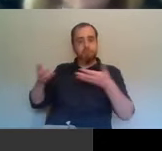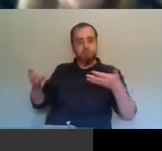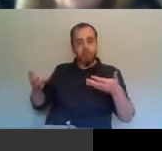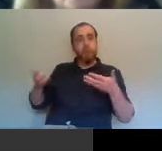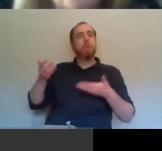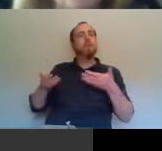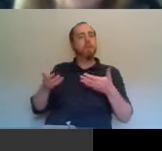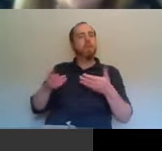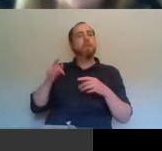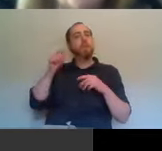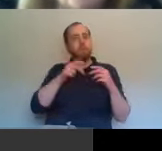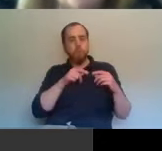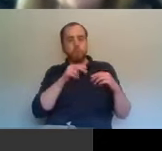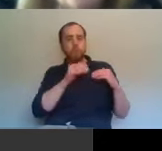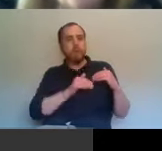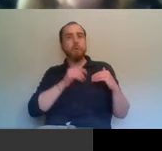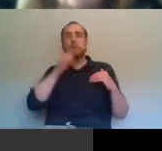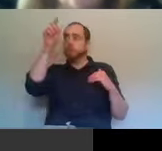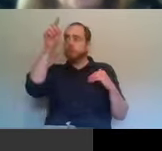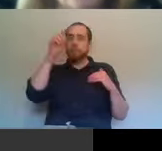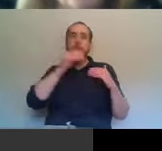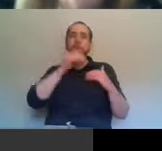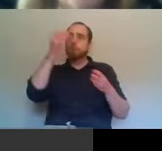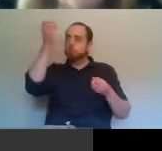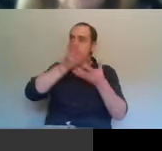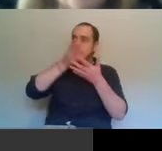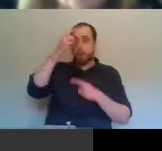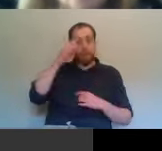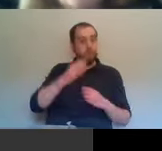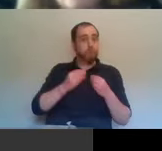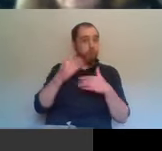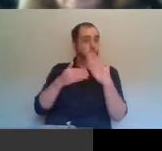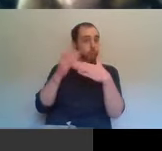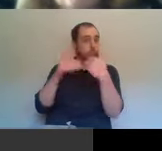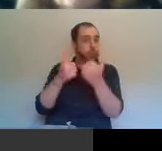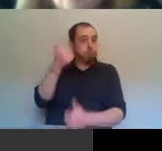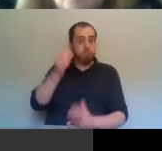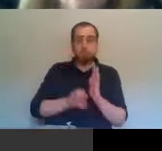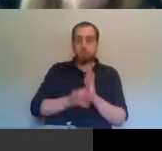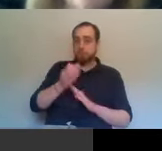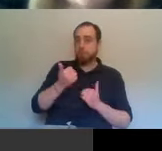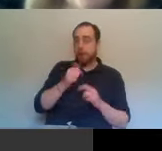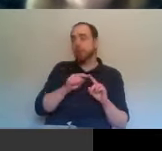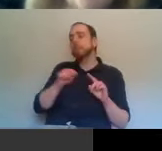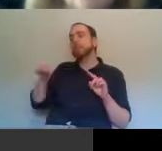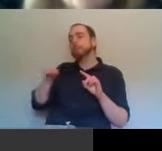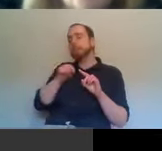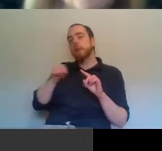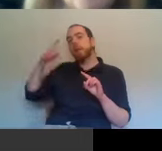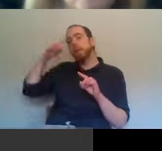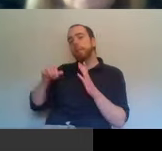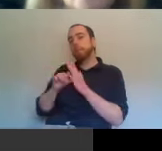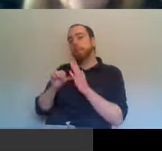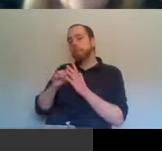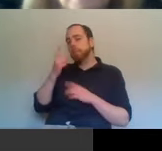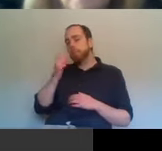different trading relationships that are, that are, that that are working their way through. A long-term, I suspect what we're going to do